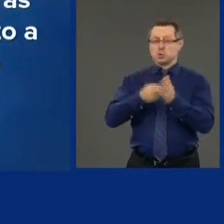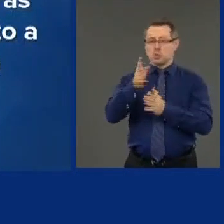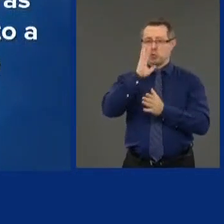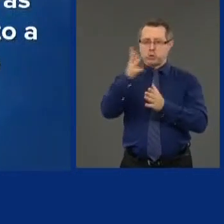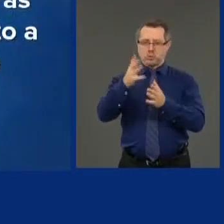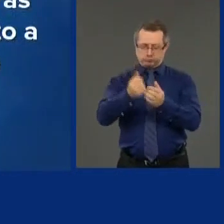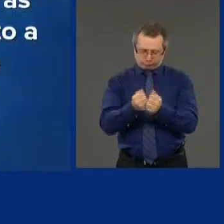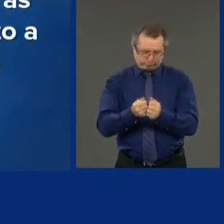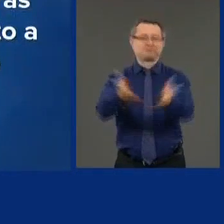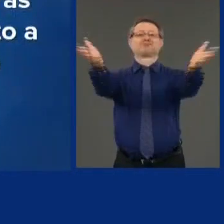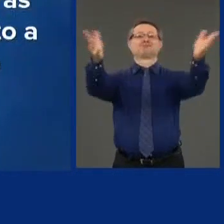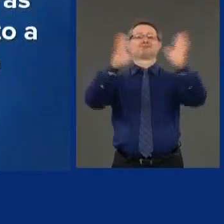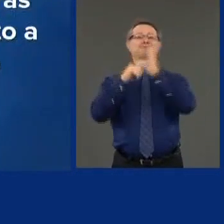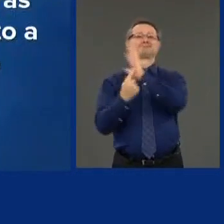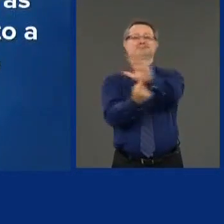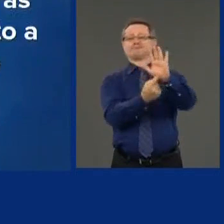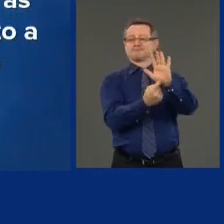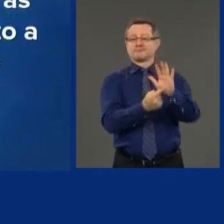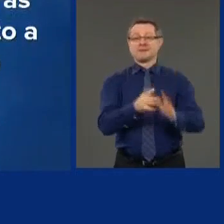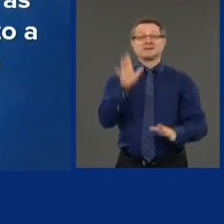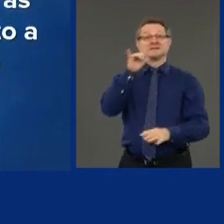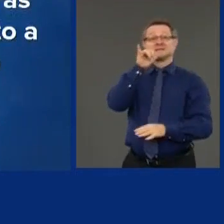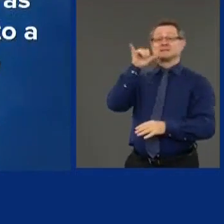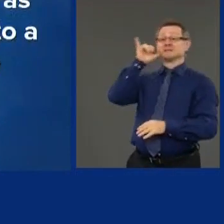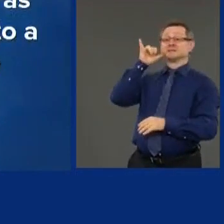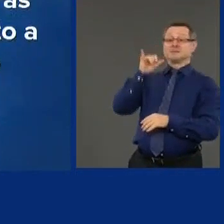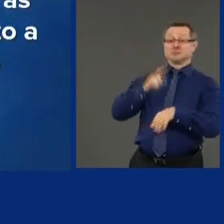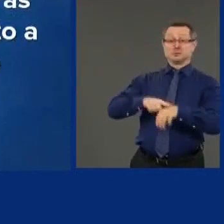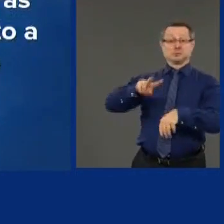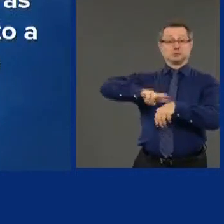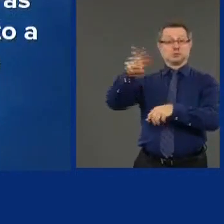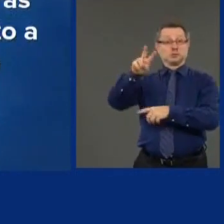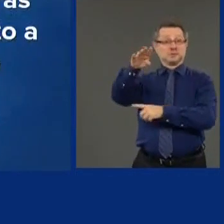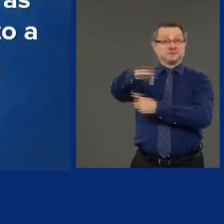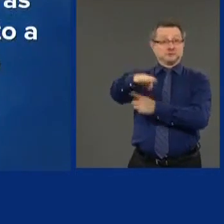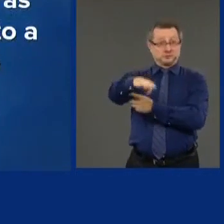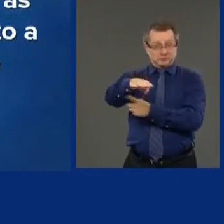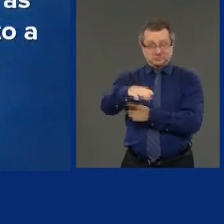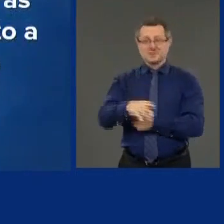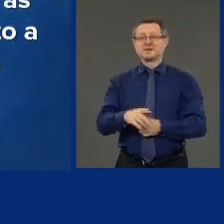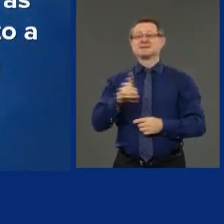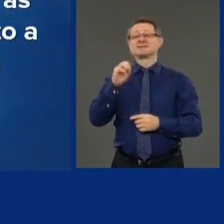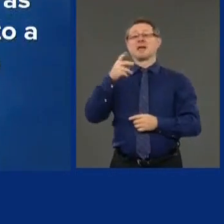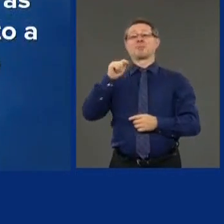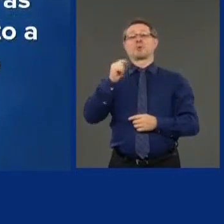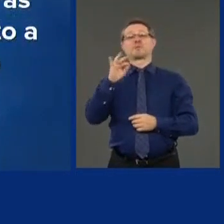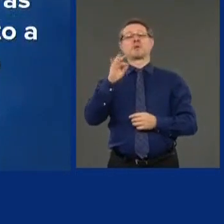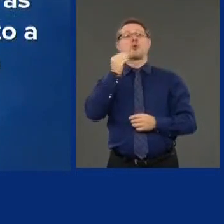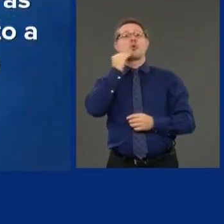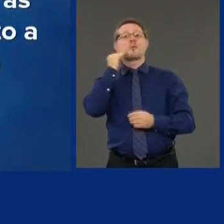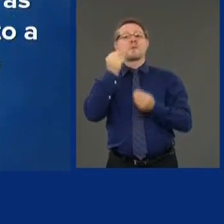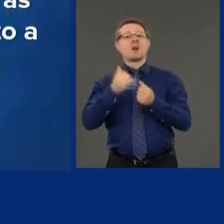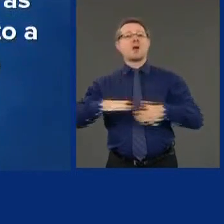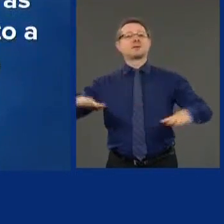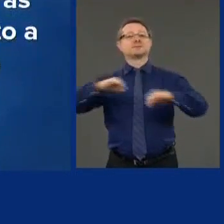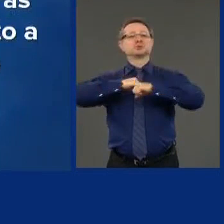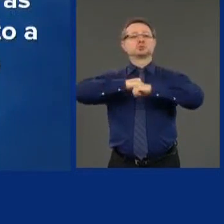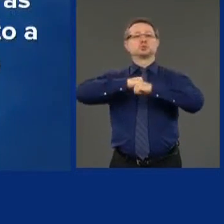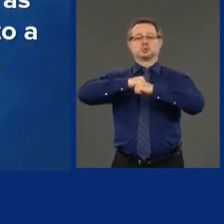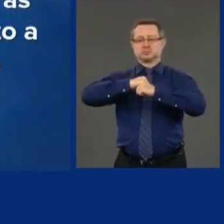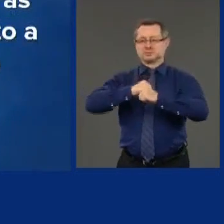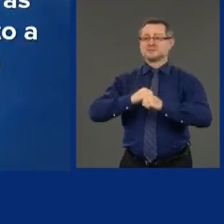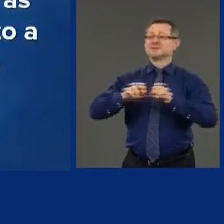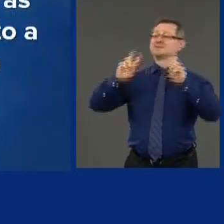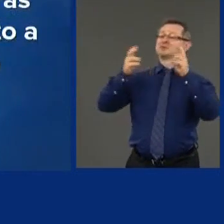Yesterday, 2 o'clock in the afternoon, Department of Homeland Security issues a statement that they